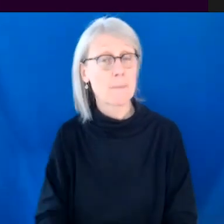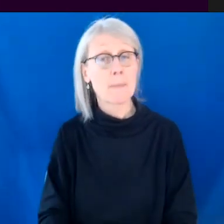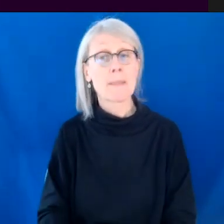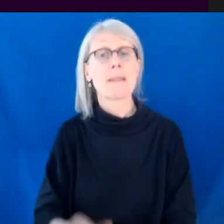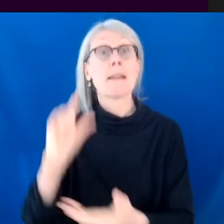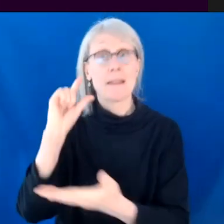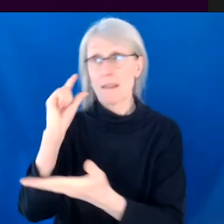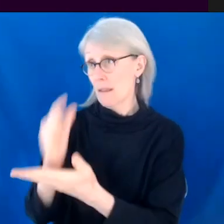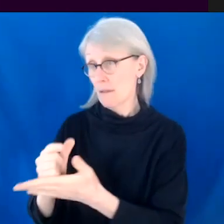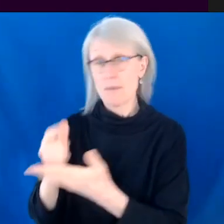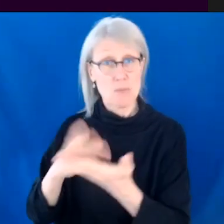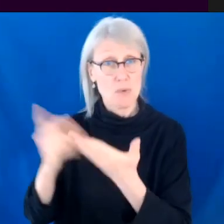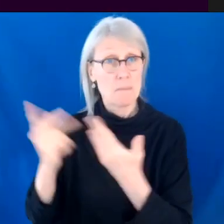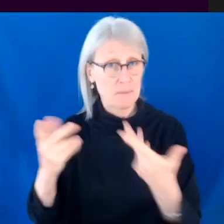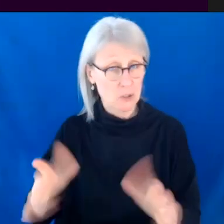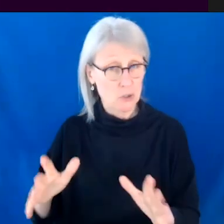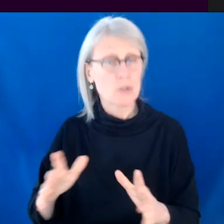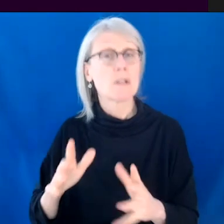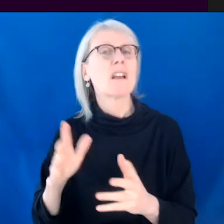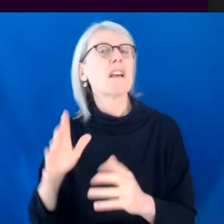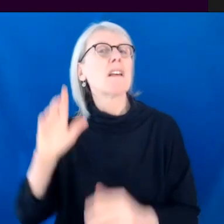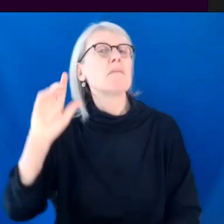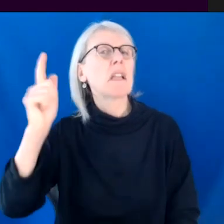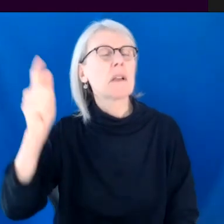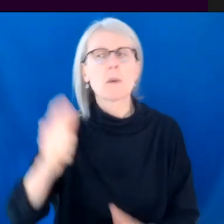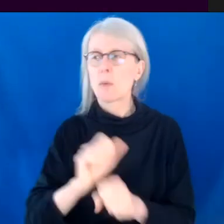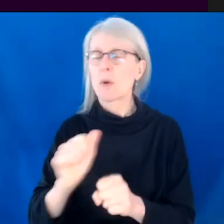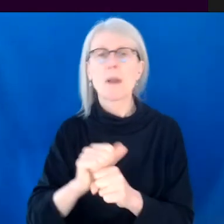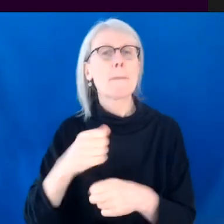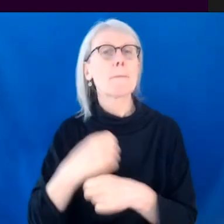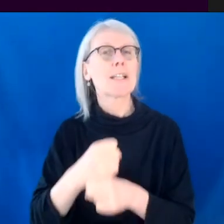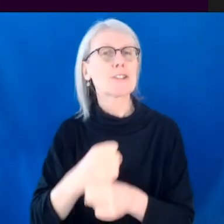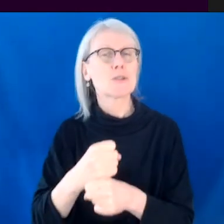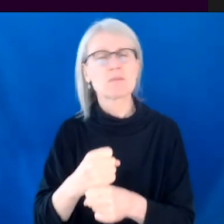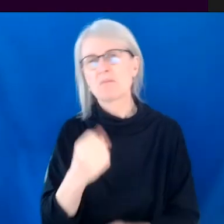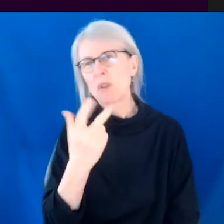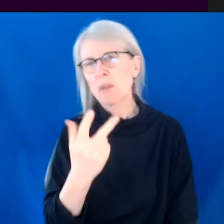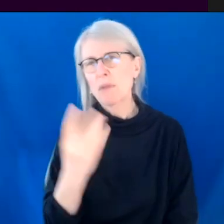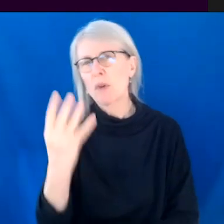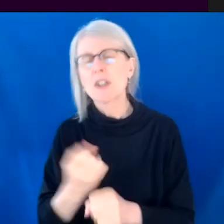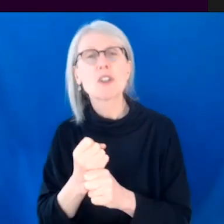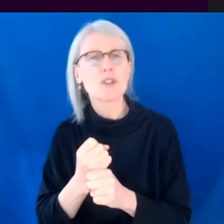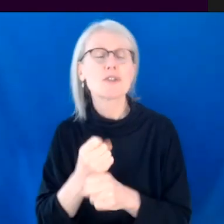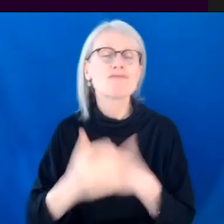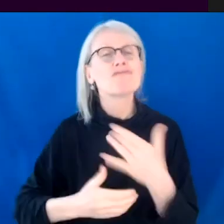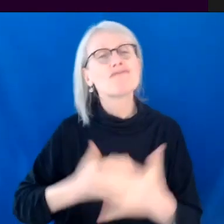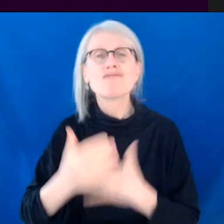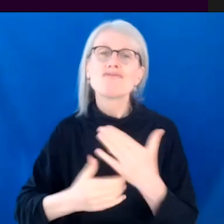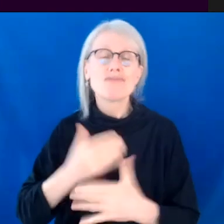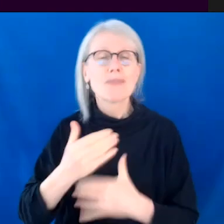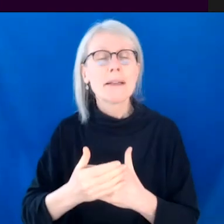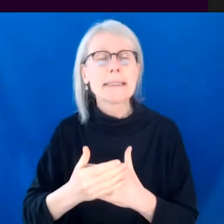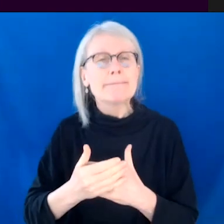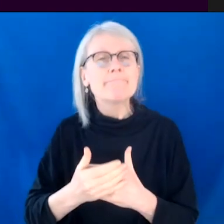graduated from that program, I worked in production for about three or four years. Um, and then I